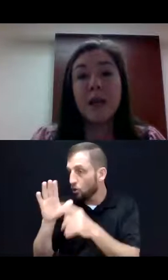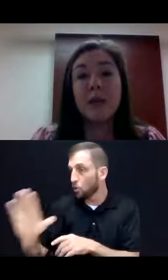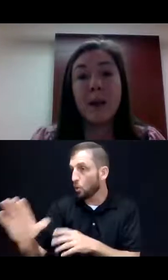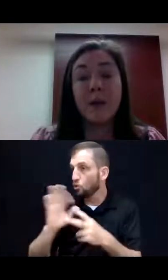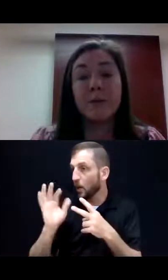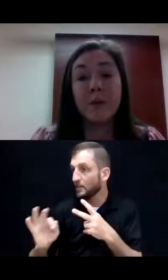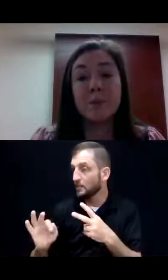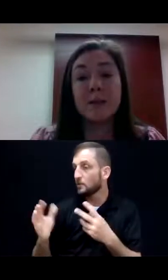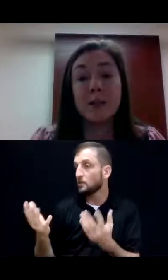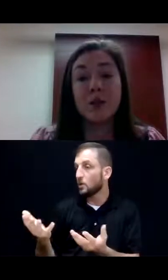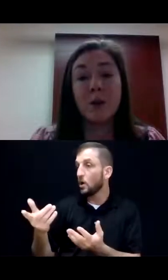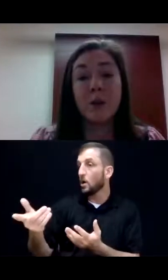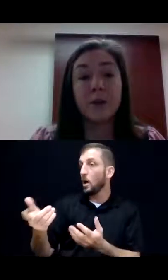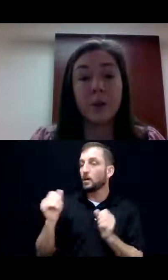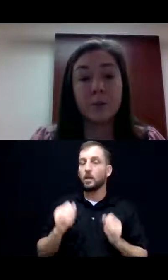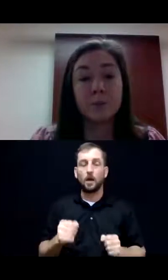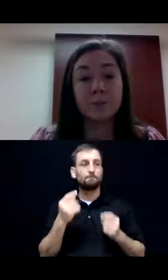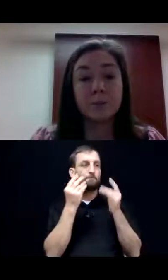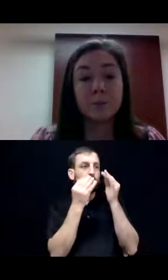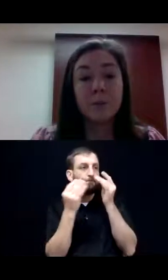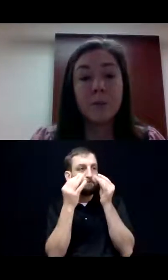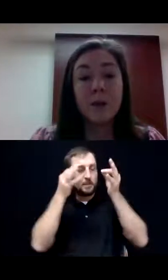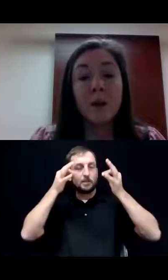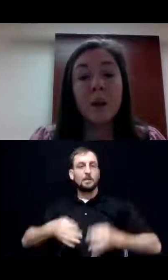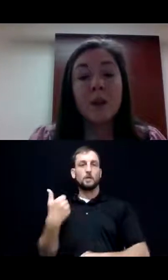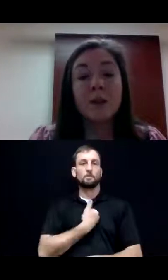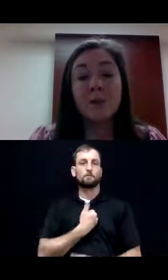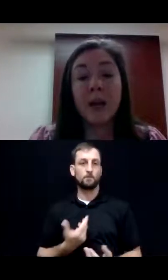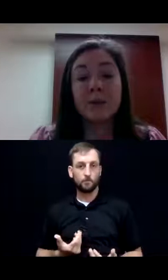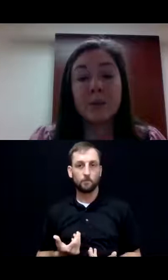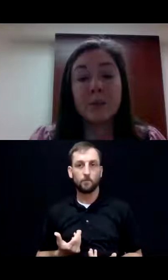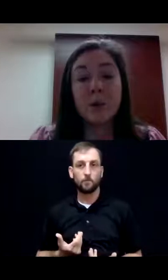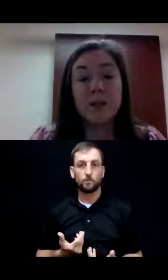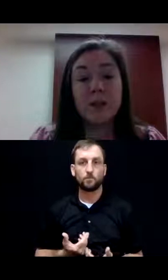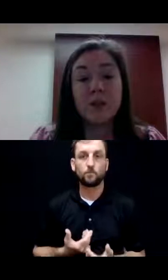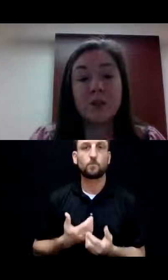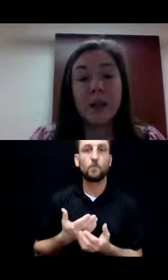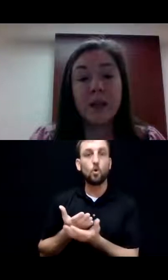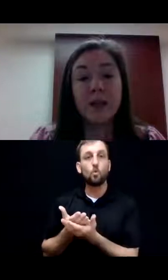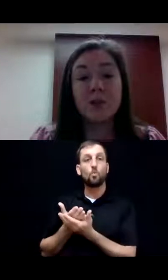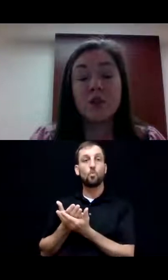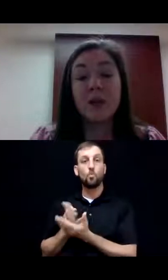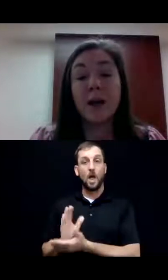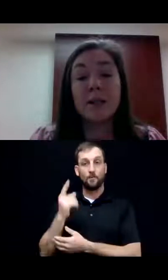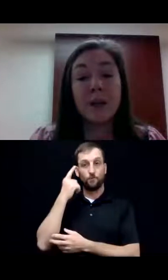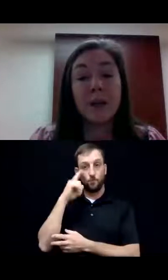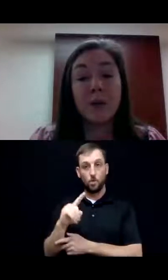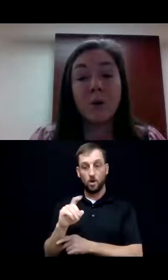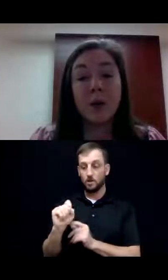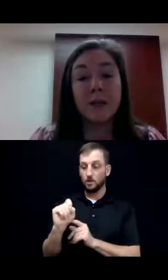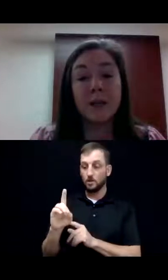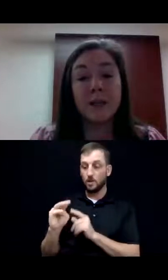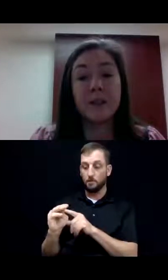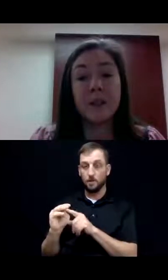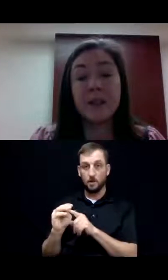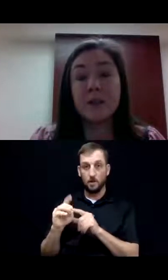that they can make an informed decision on their own. The right for supported decision making should not depend on the